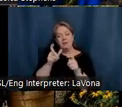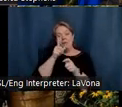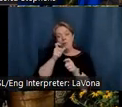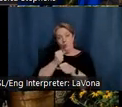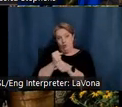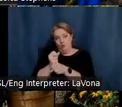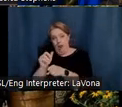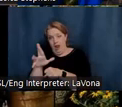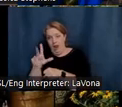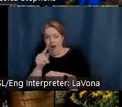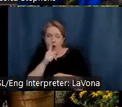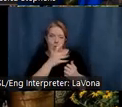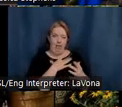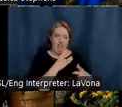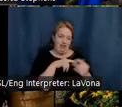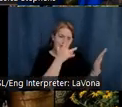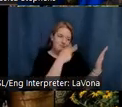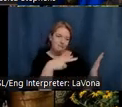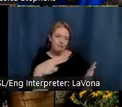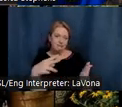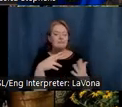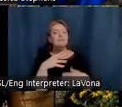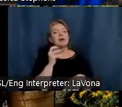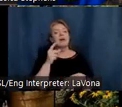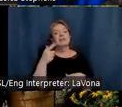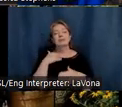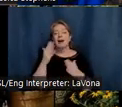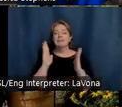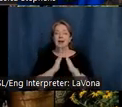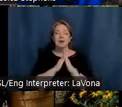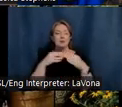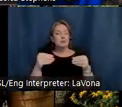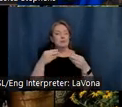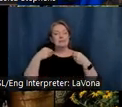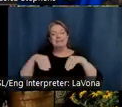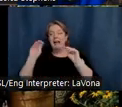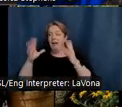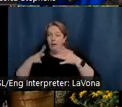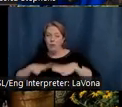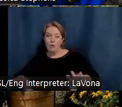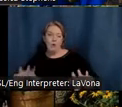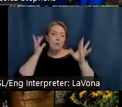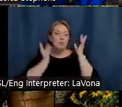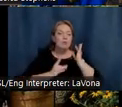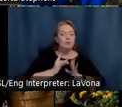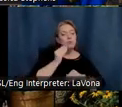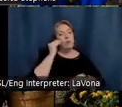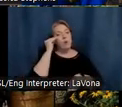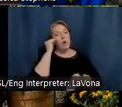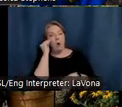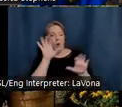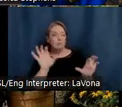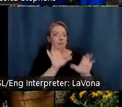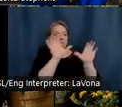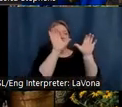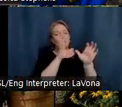takes you to quaint, locally owned shops, selling everything from clothing and jewelry to home decor and original arts